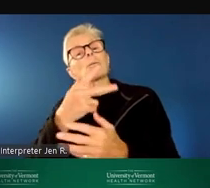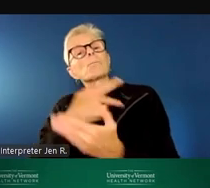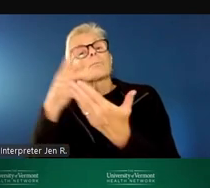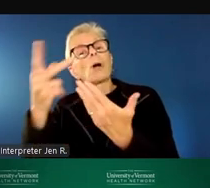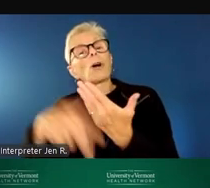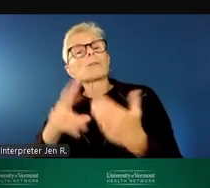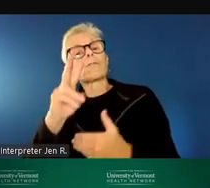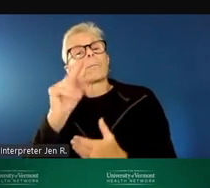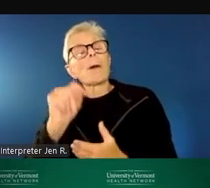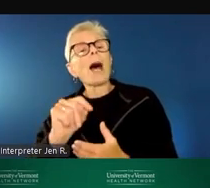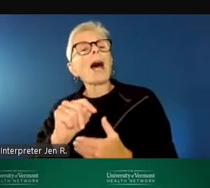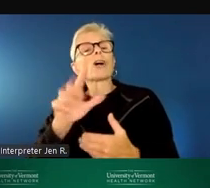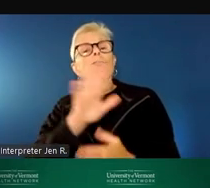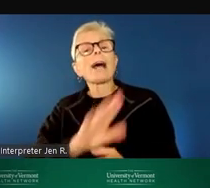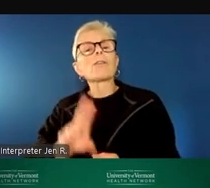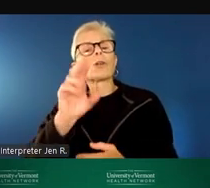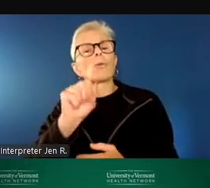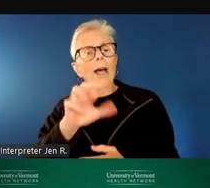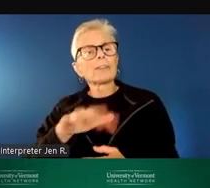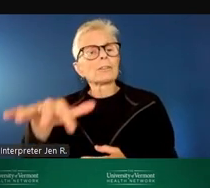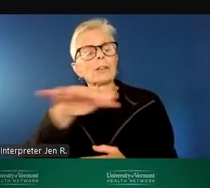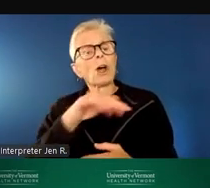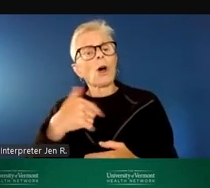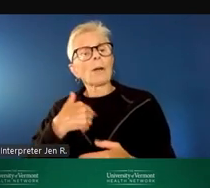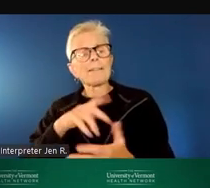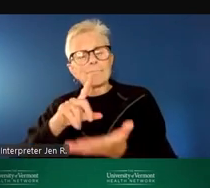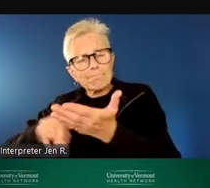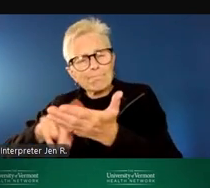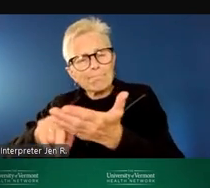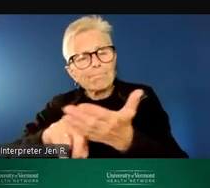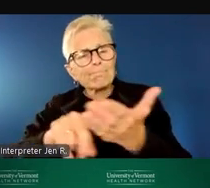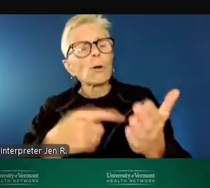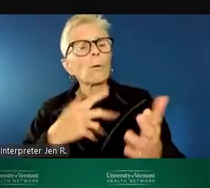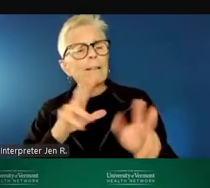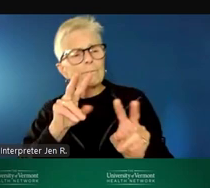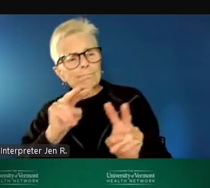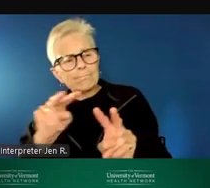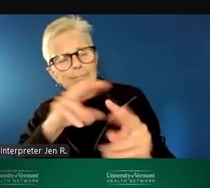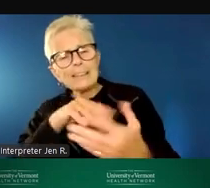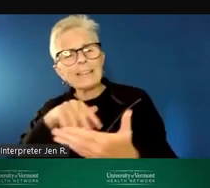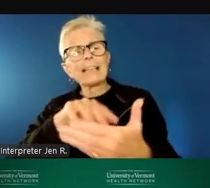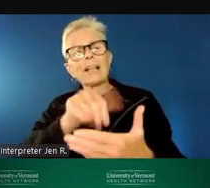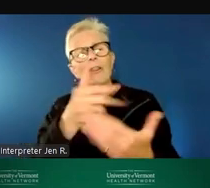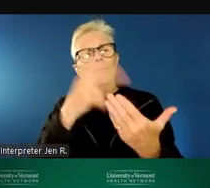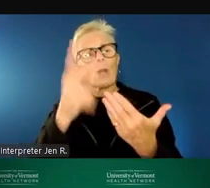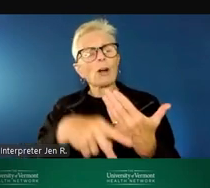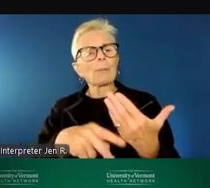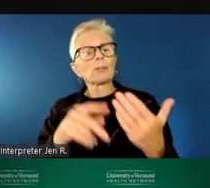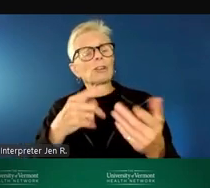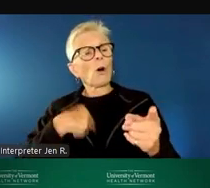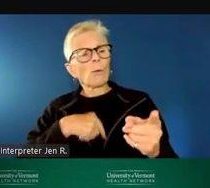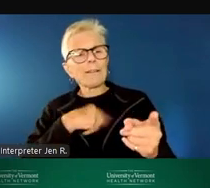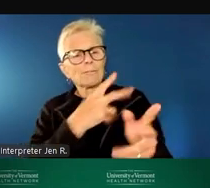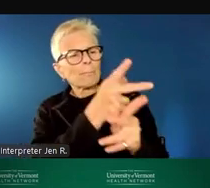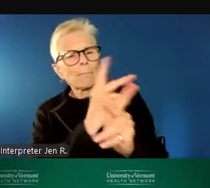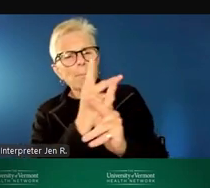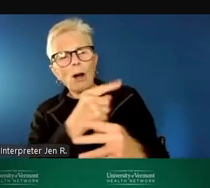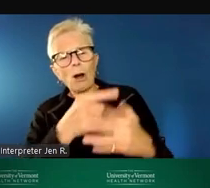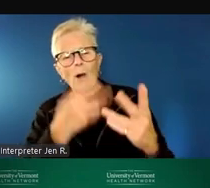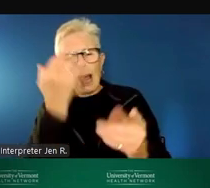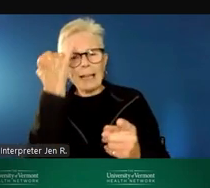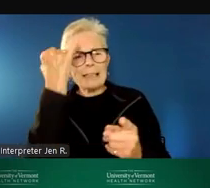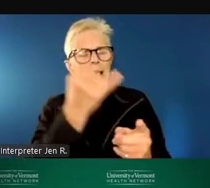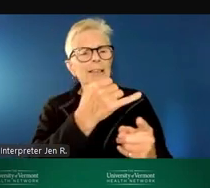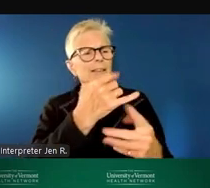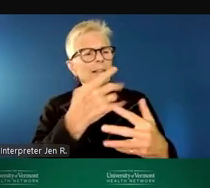research about different models and also visited programs so that we're not reinventing the wheel, but looking at best practices and learning about what